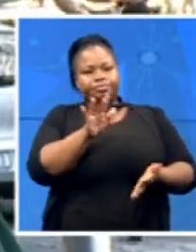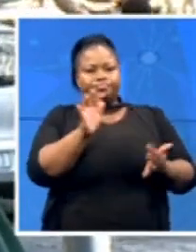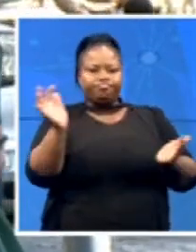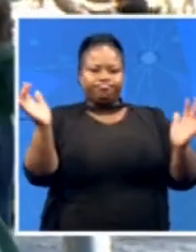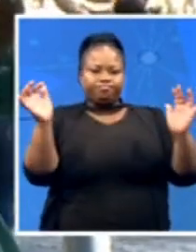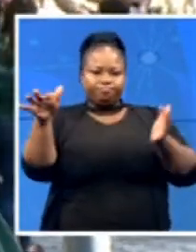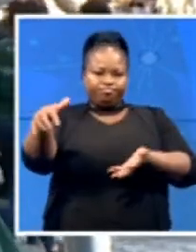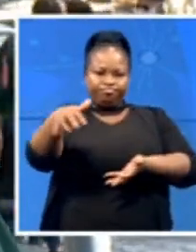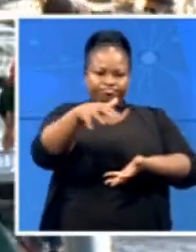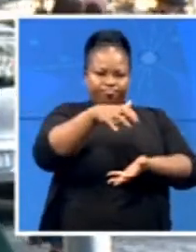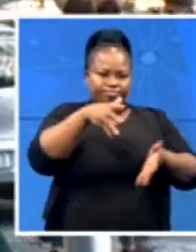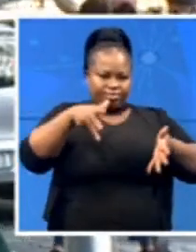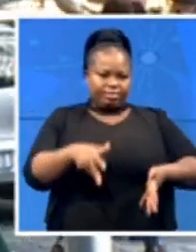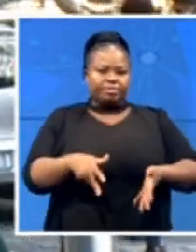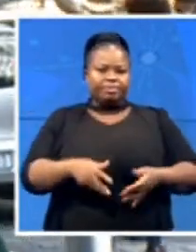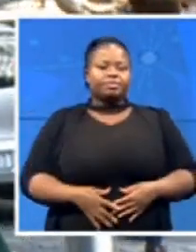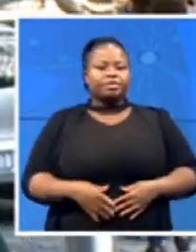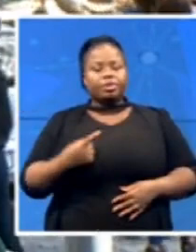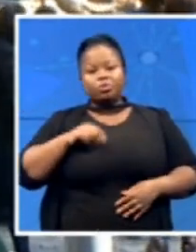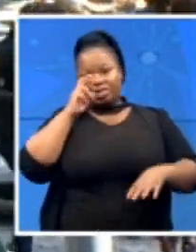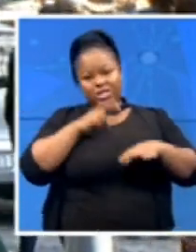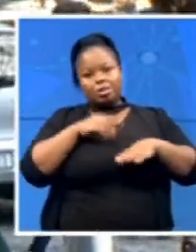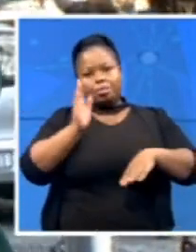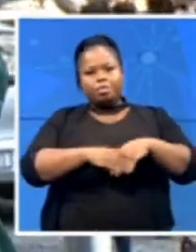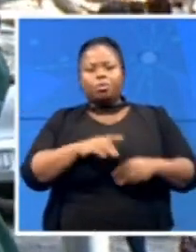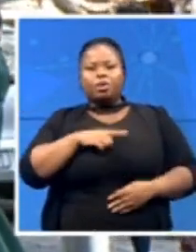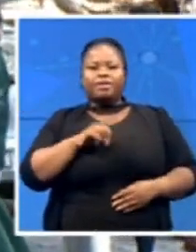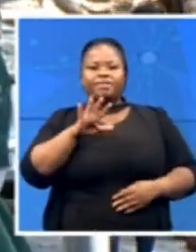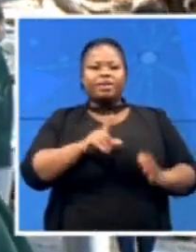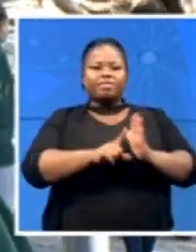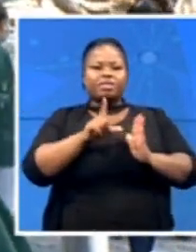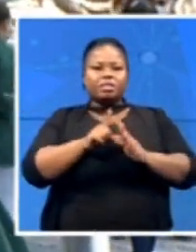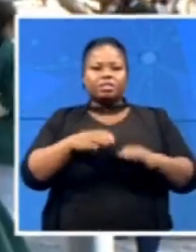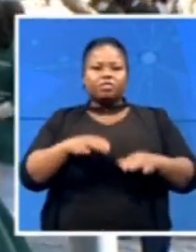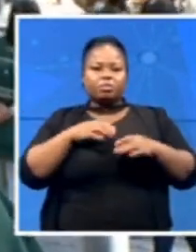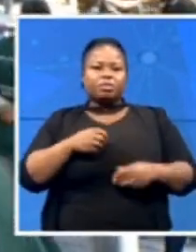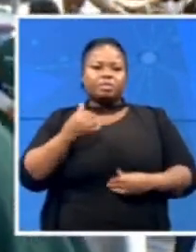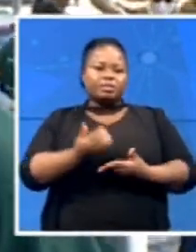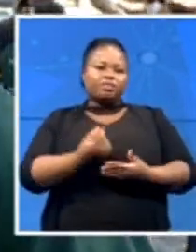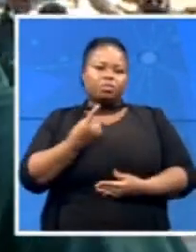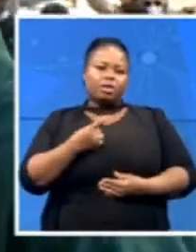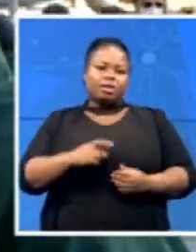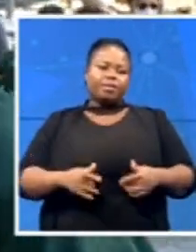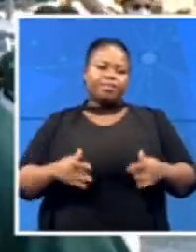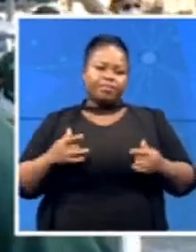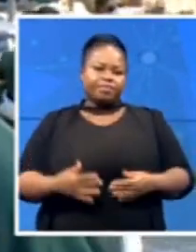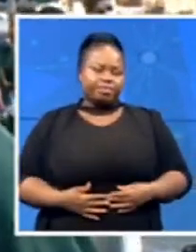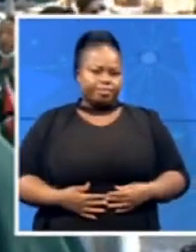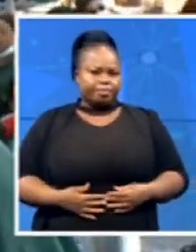is huge. Literally, a five-liter bottle of water is saving one life. How much do you hope to collect here?